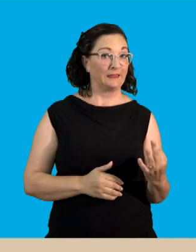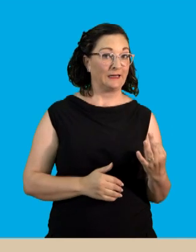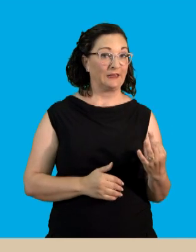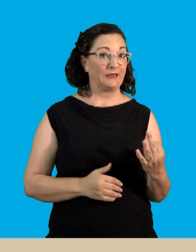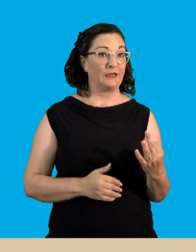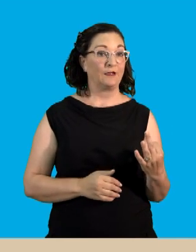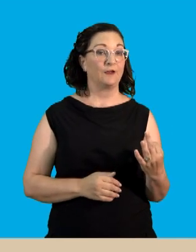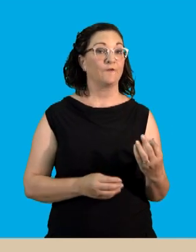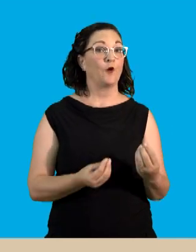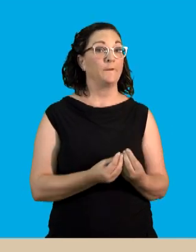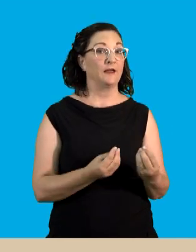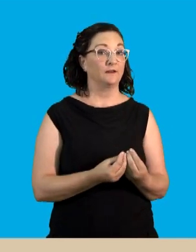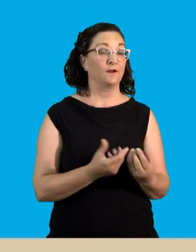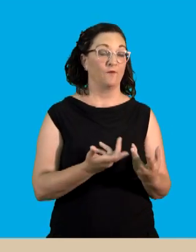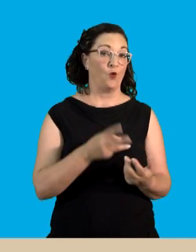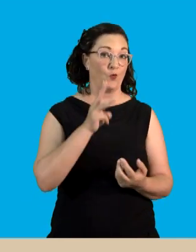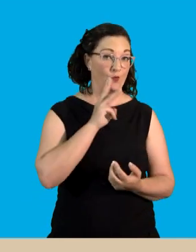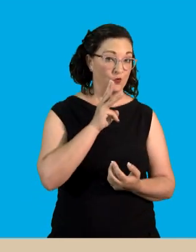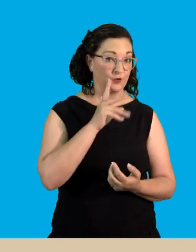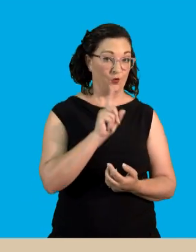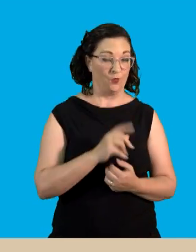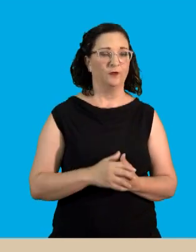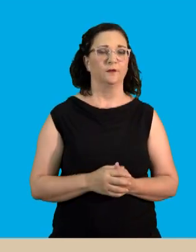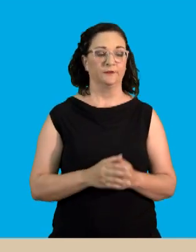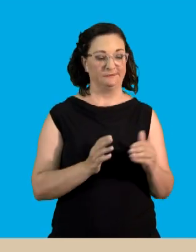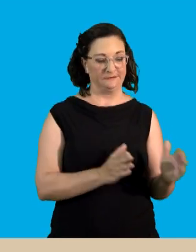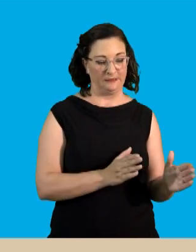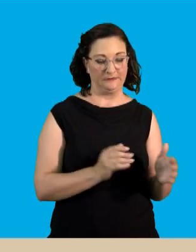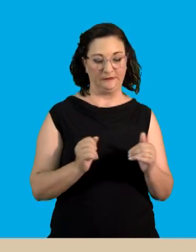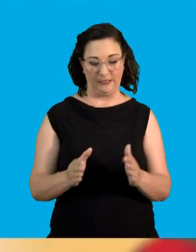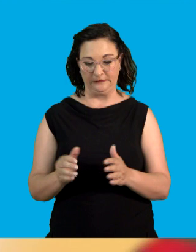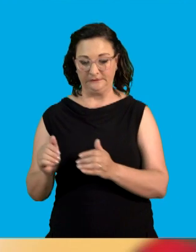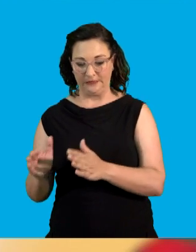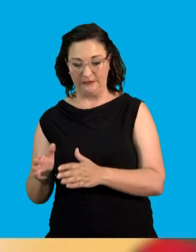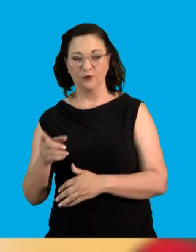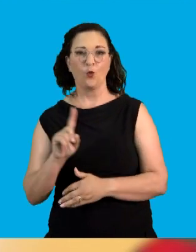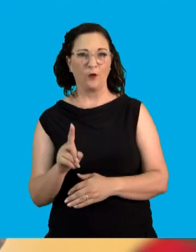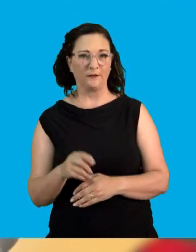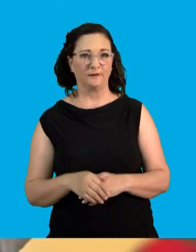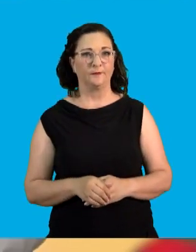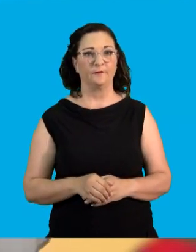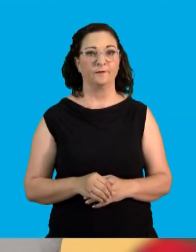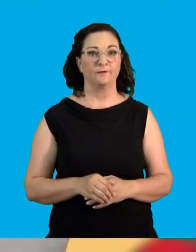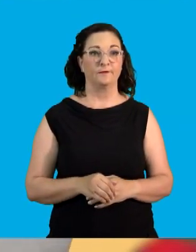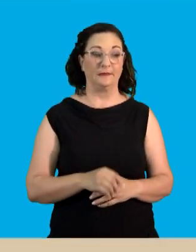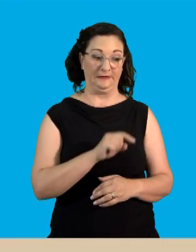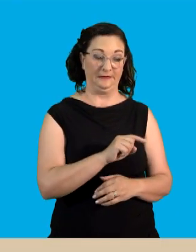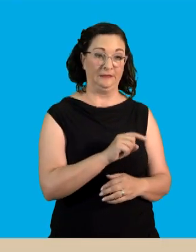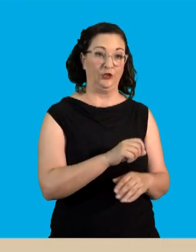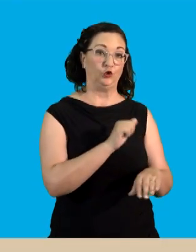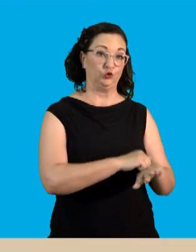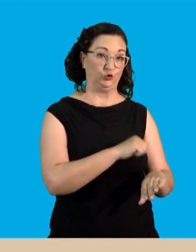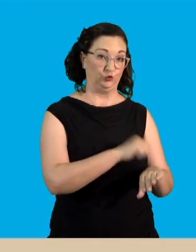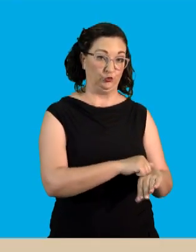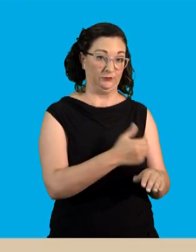water cycle. Okay. We know that water can exist in three states during the water cycle. It can exist